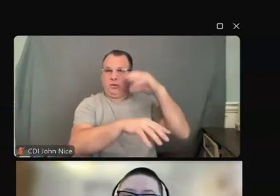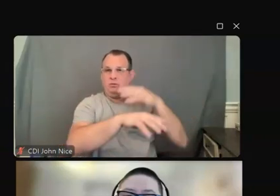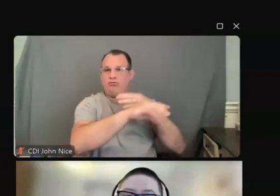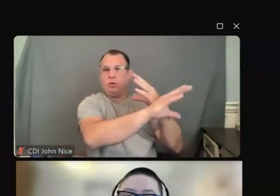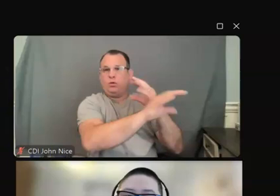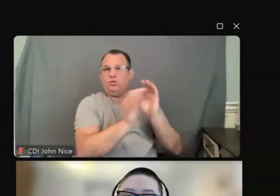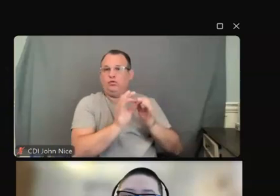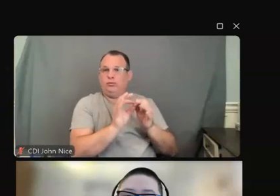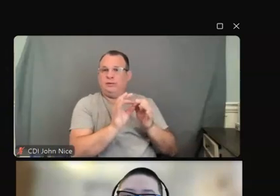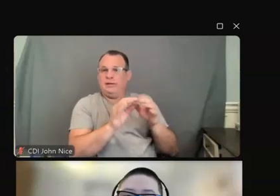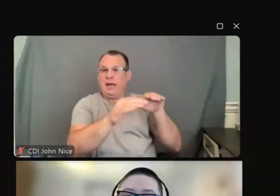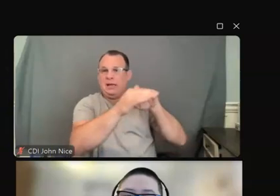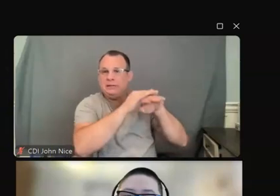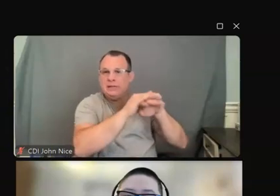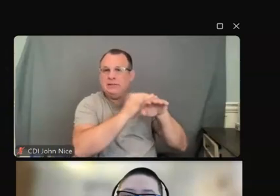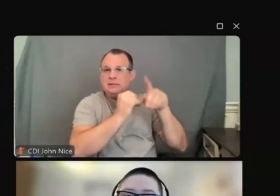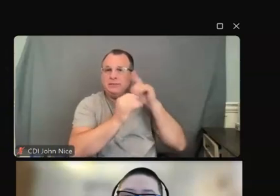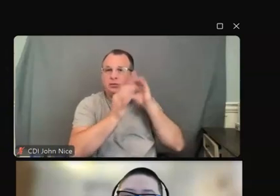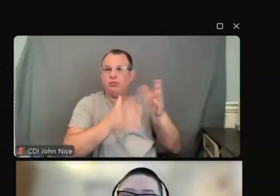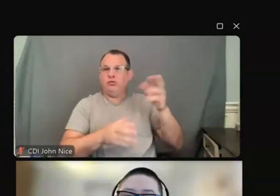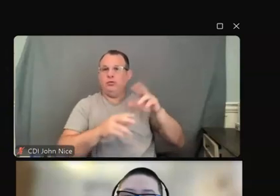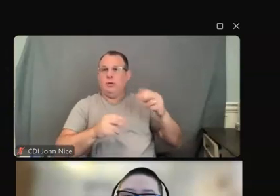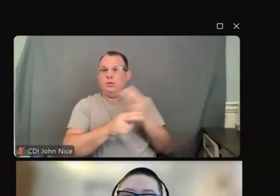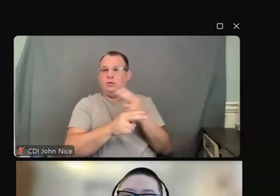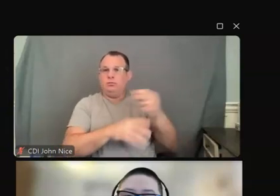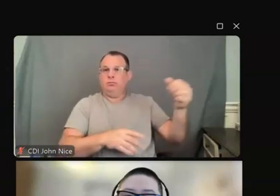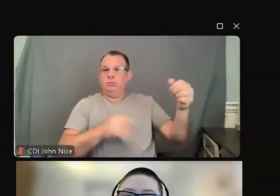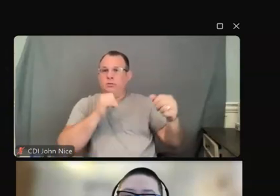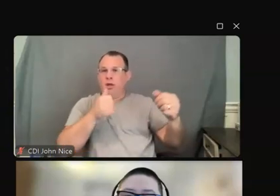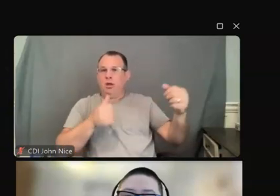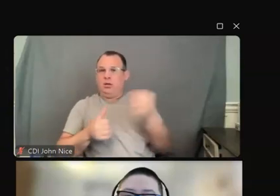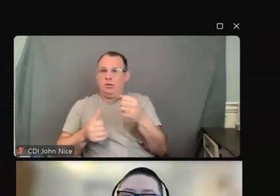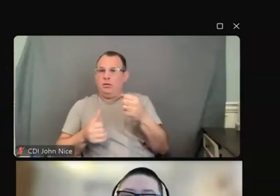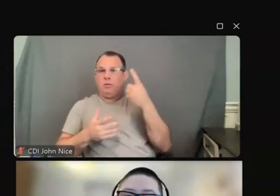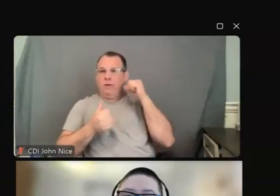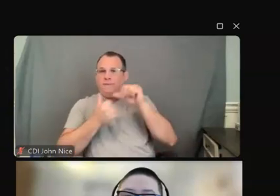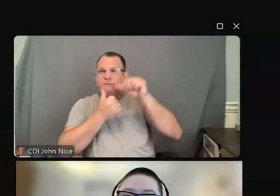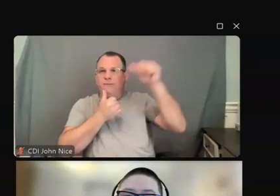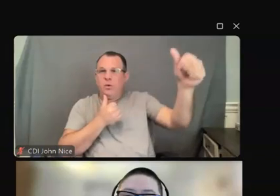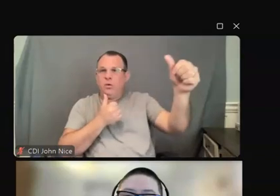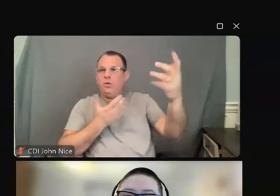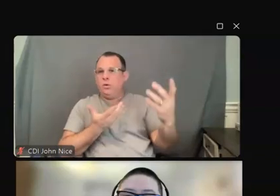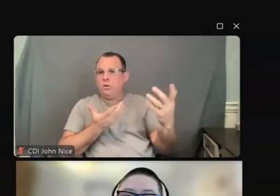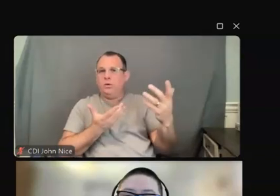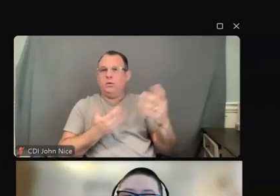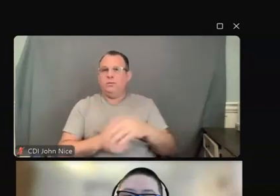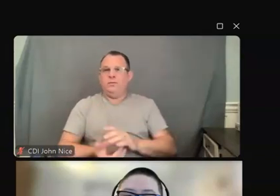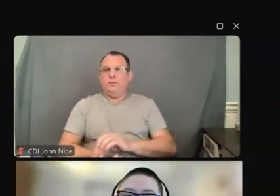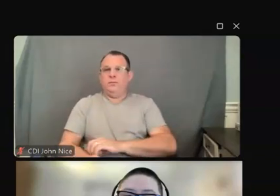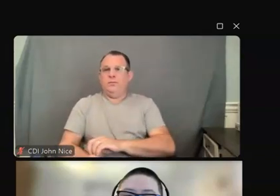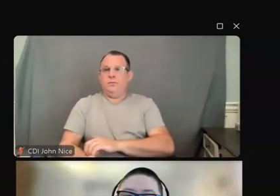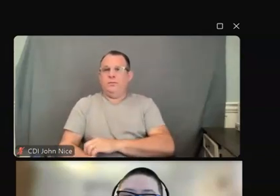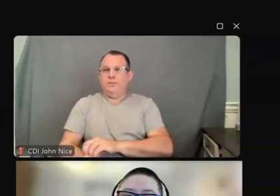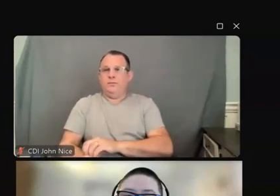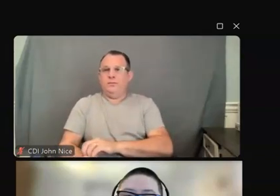an interpreter who is off-site, and that interpreter provides real-time sign language or oral interpreting